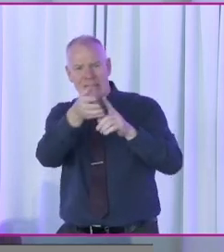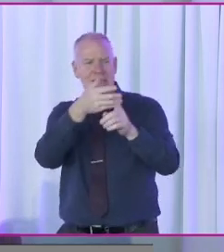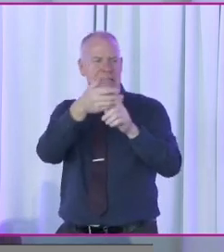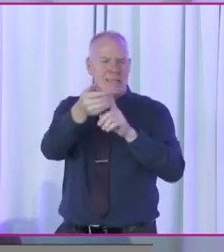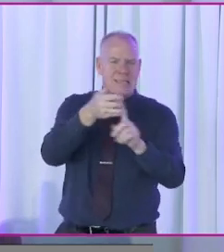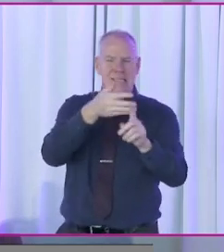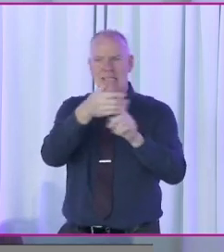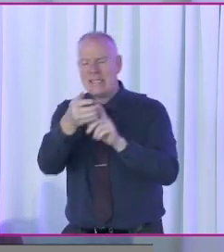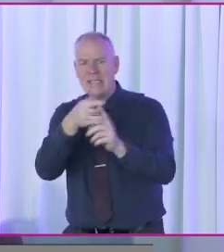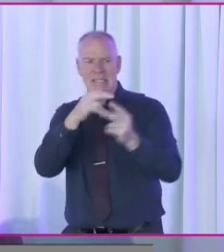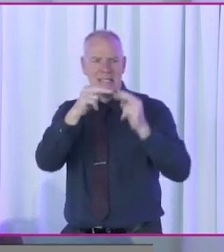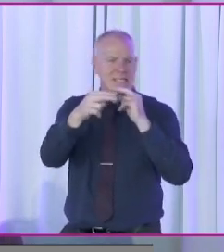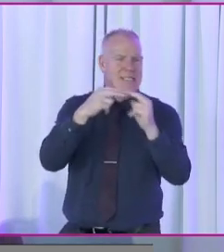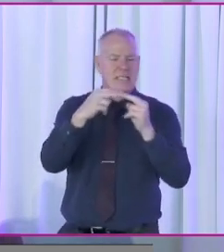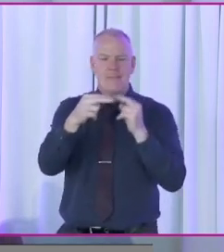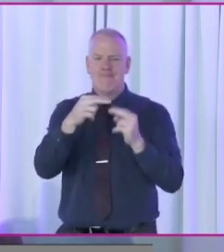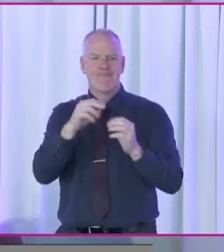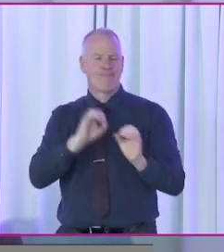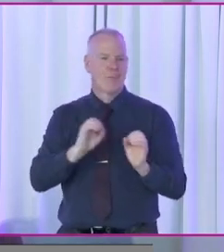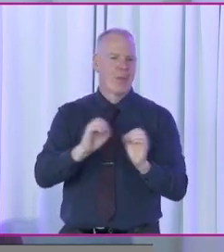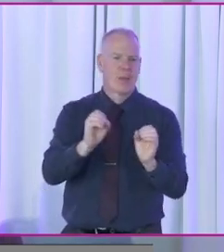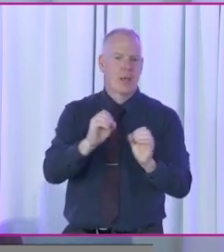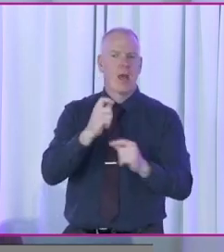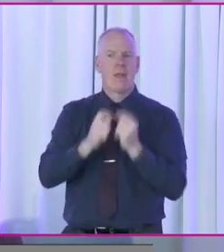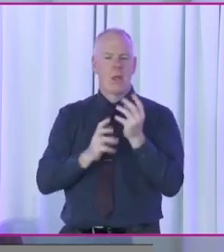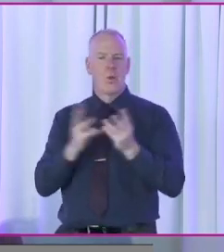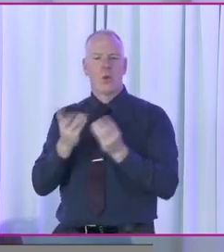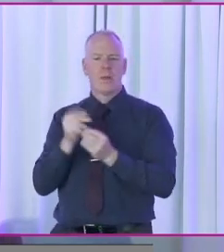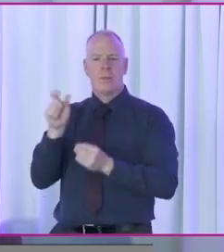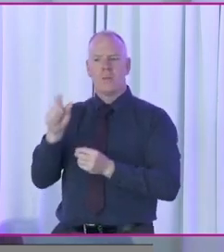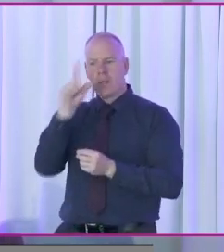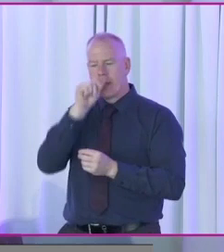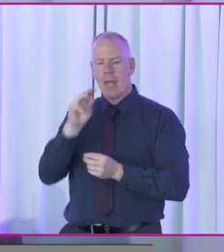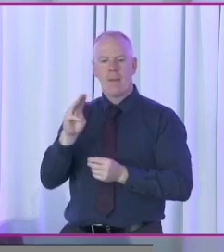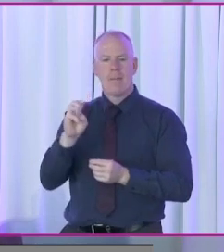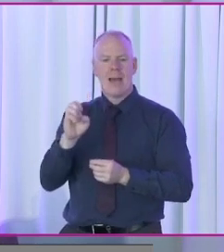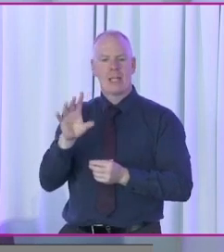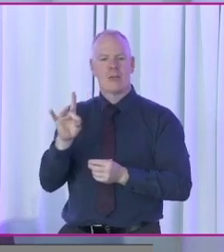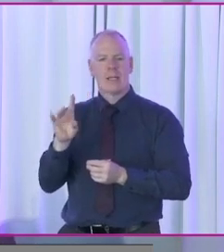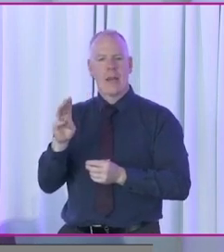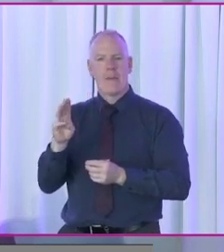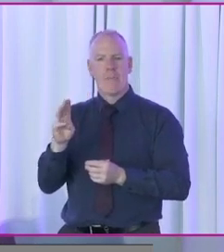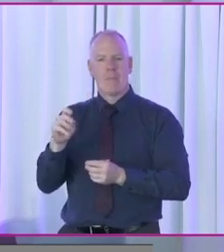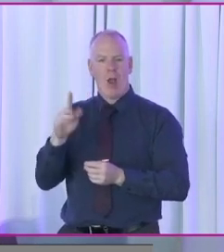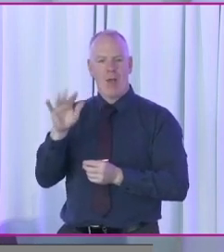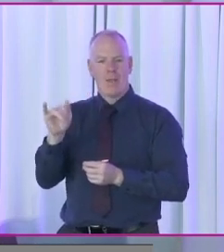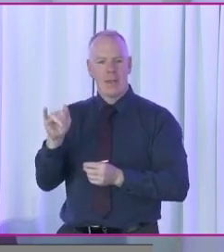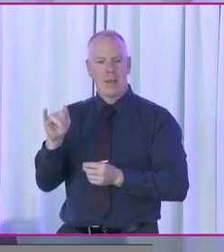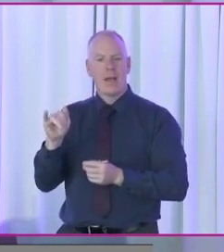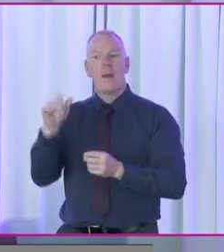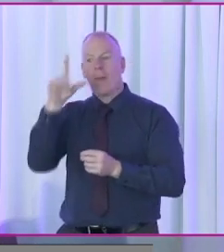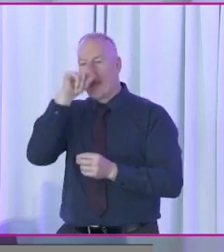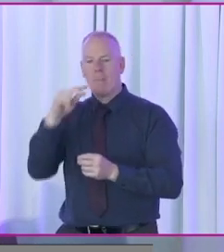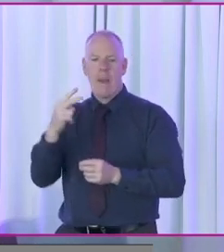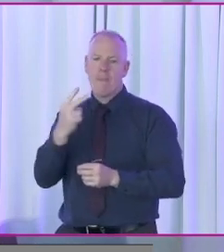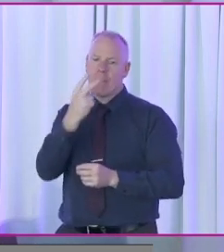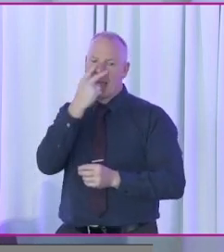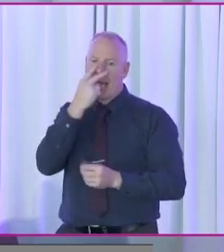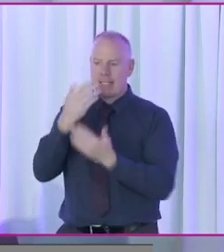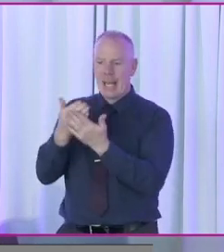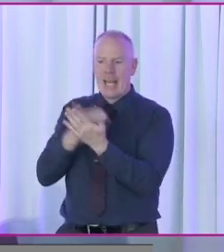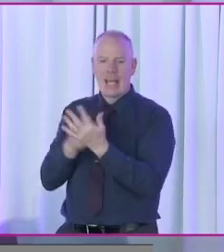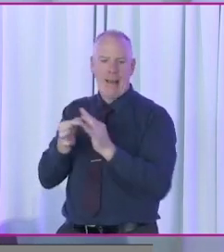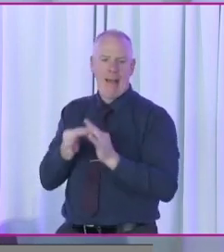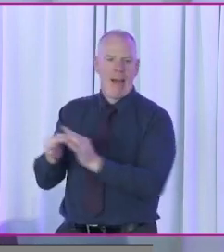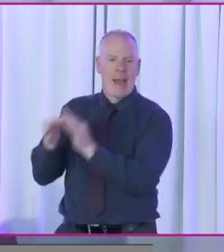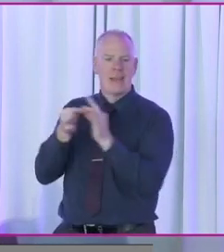time getting nowhere. And I was working with somebody called Patrick McCarty, Blind Legal Alliance, we were called. It was an